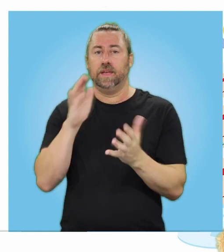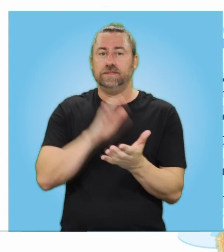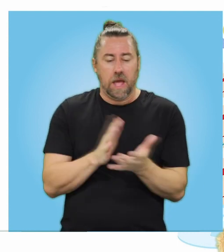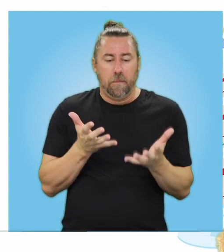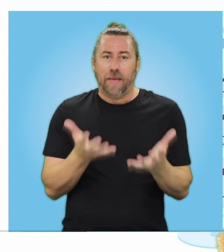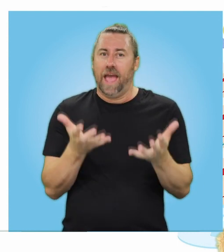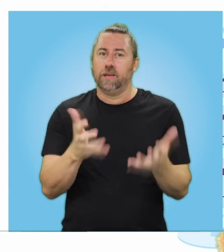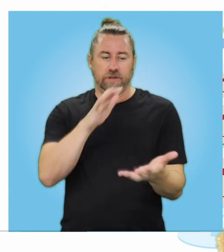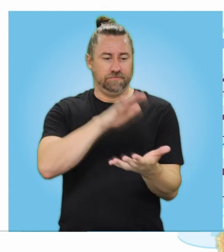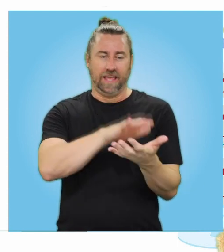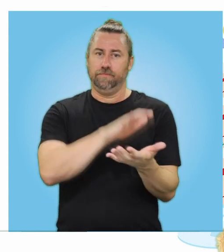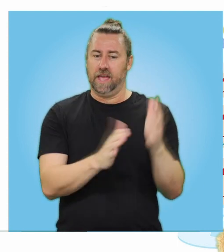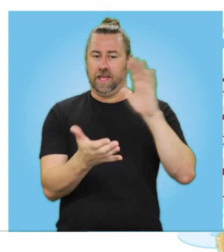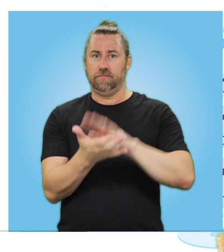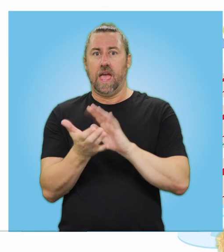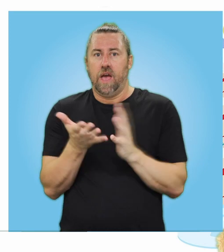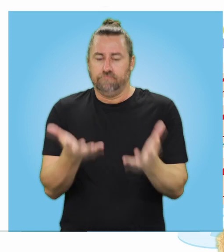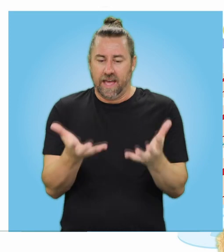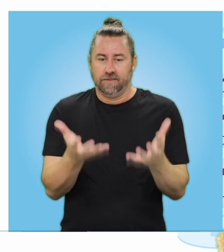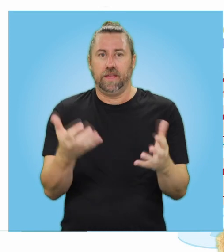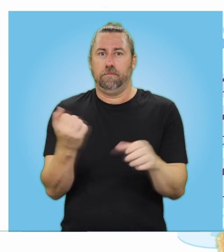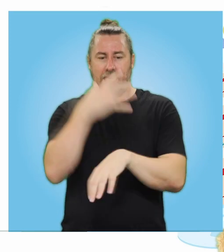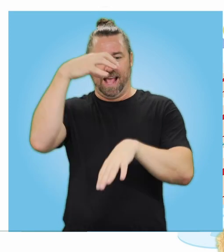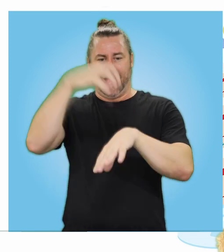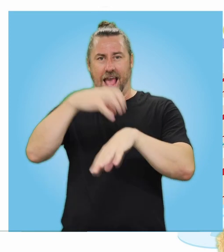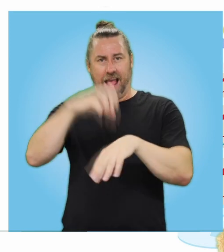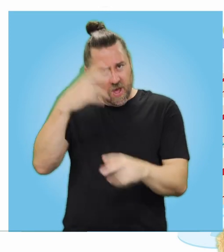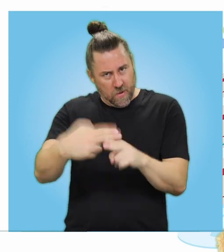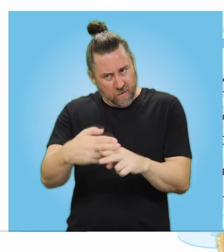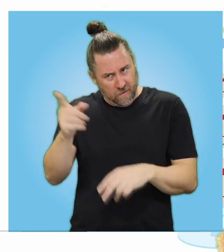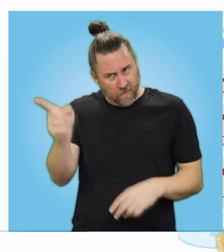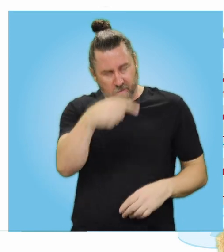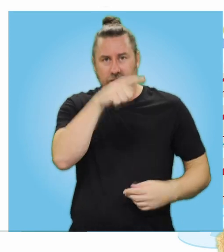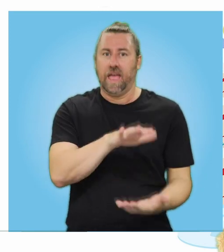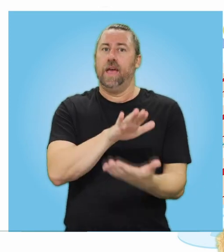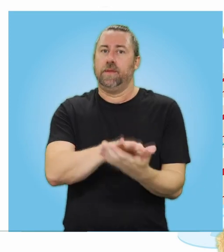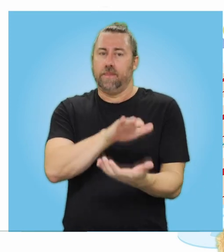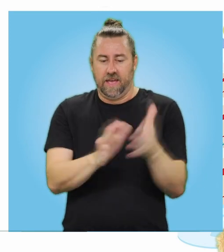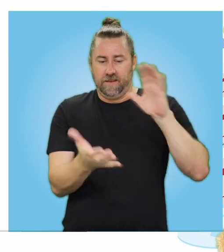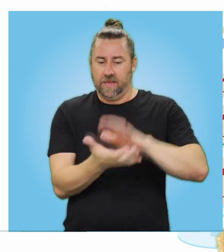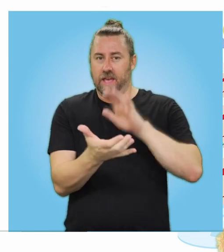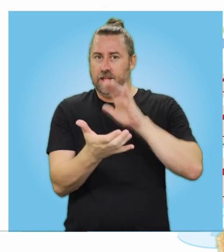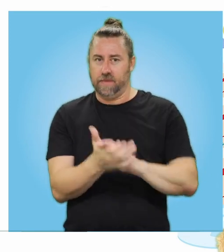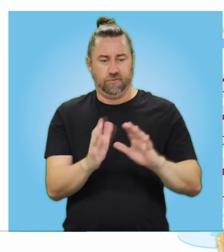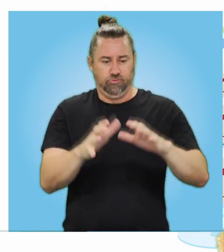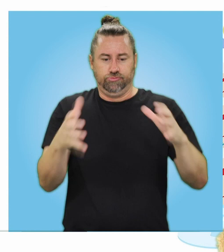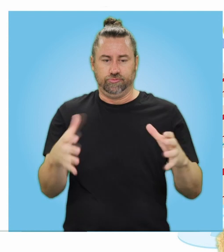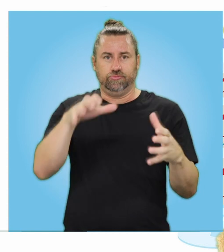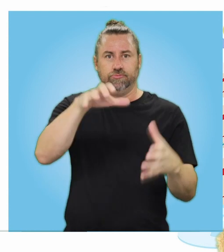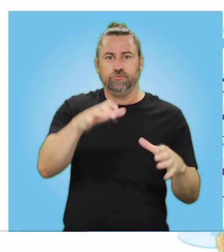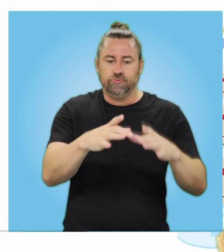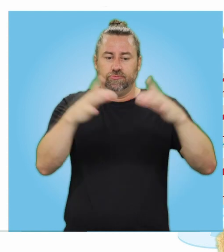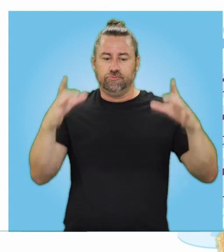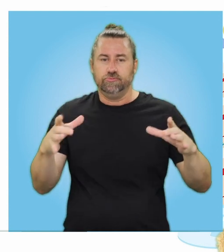man. Bake me a cake as fast as you can. Pat it and prick it and mark